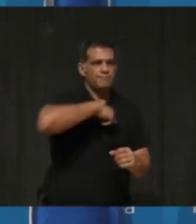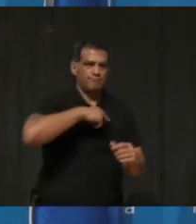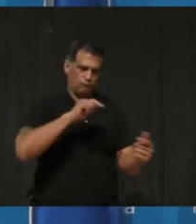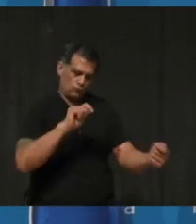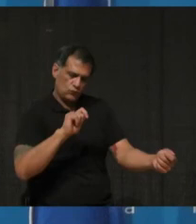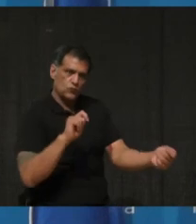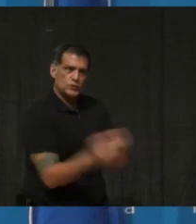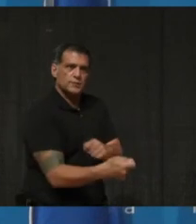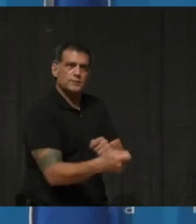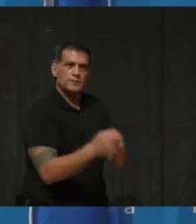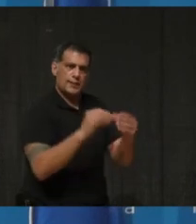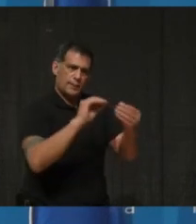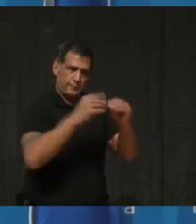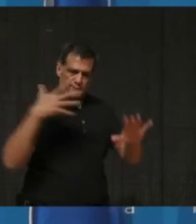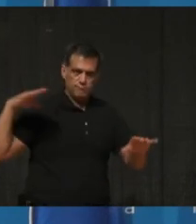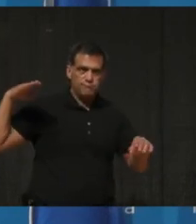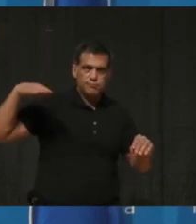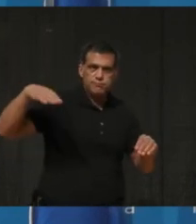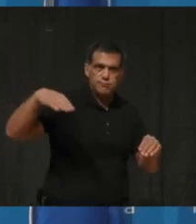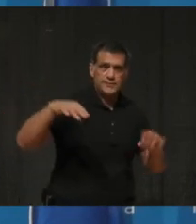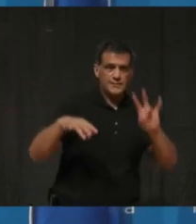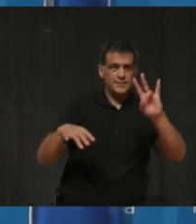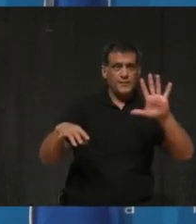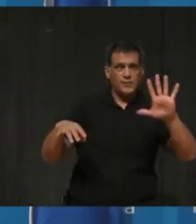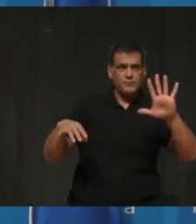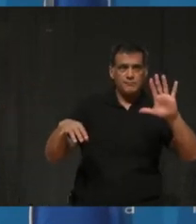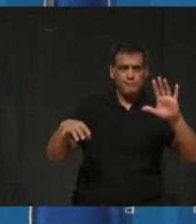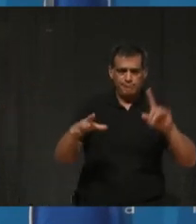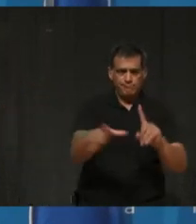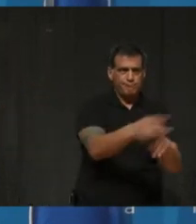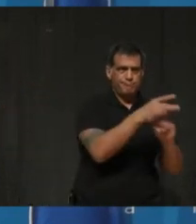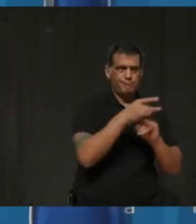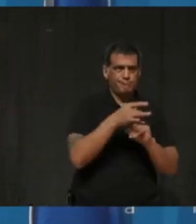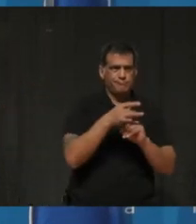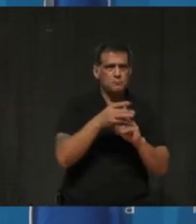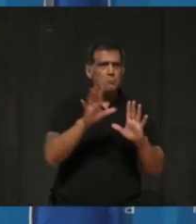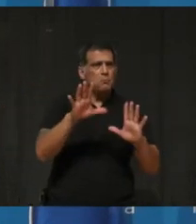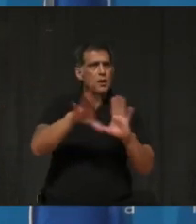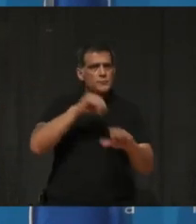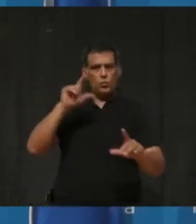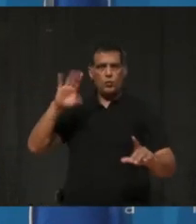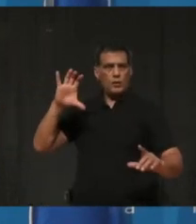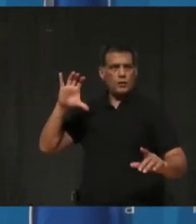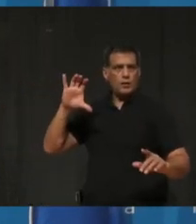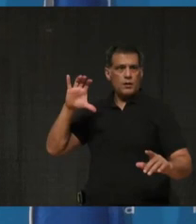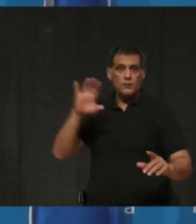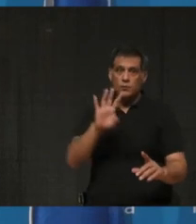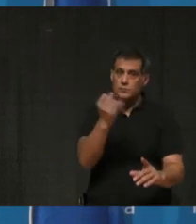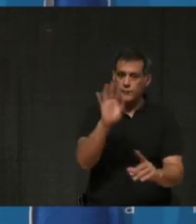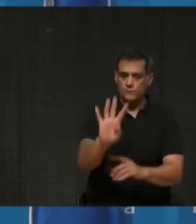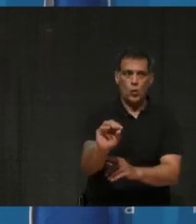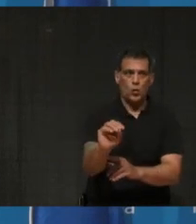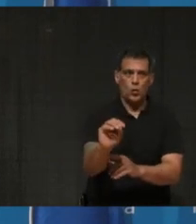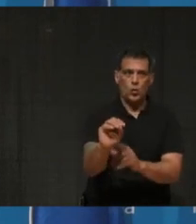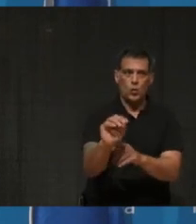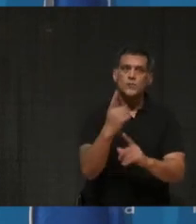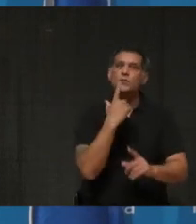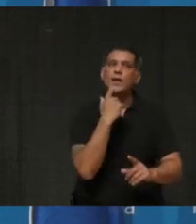and we're averaging, what, 73 cases per 100,000. It's 40 to enter the red zone. So I think we're